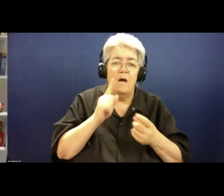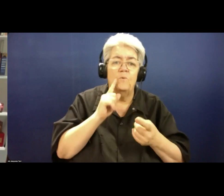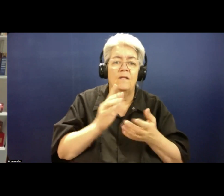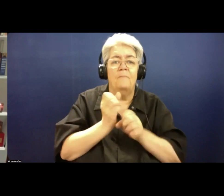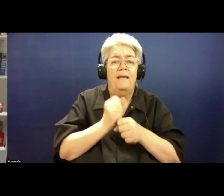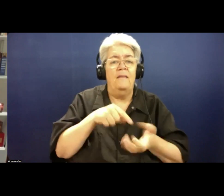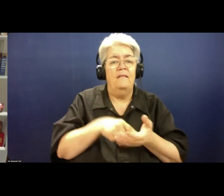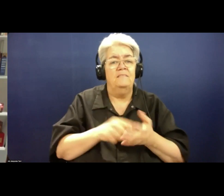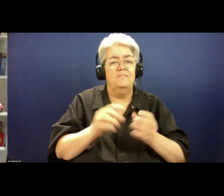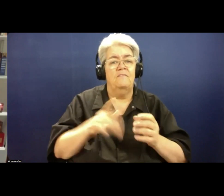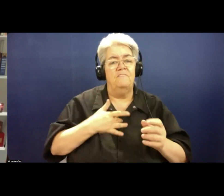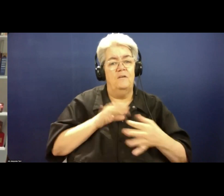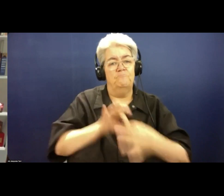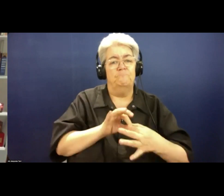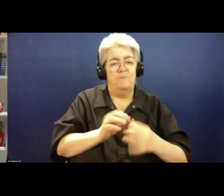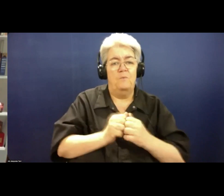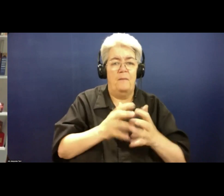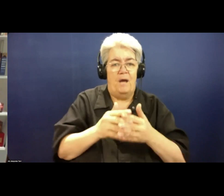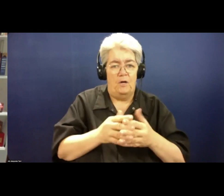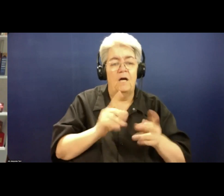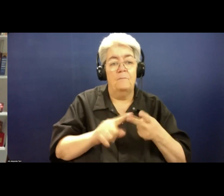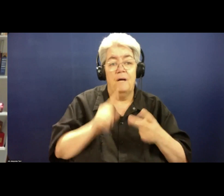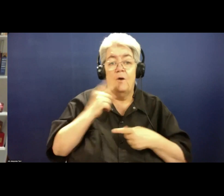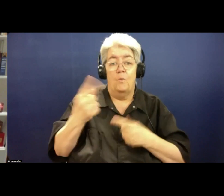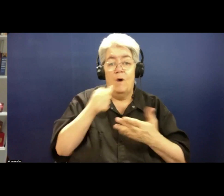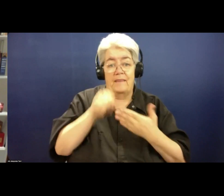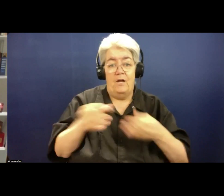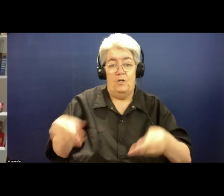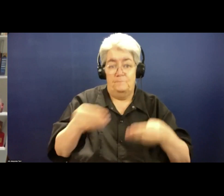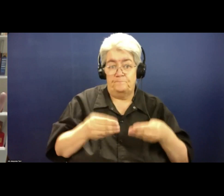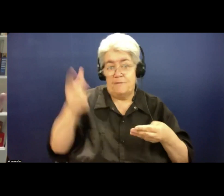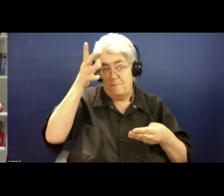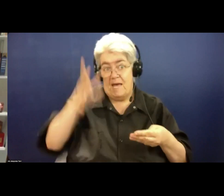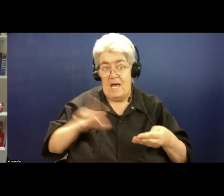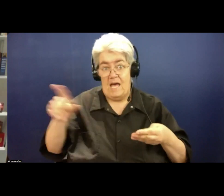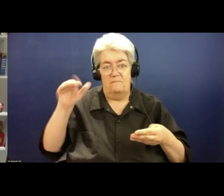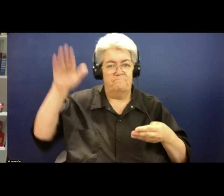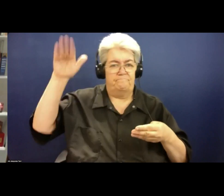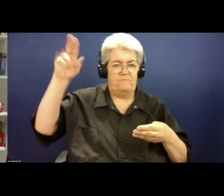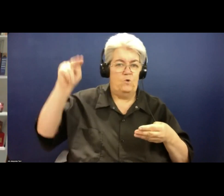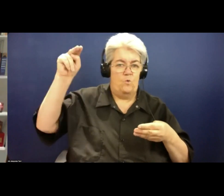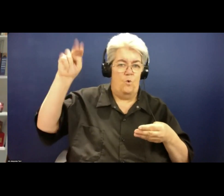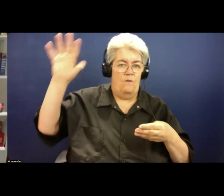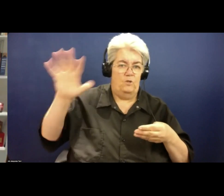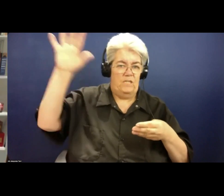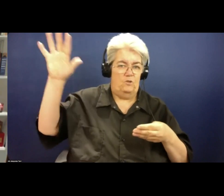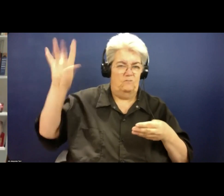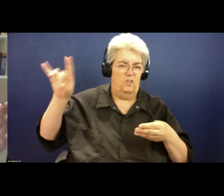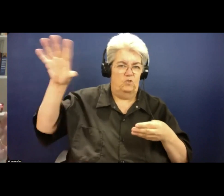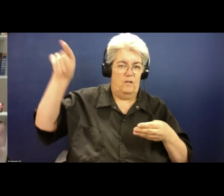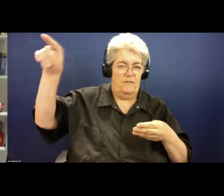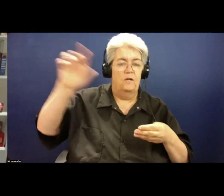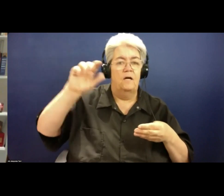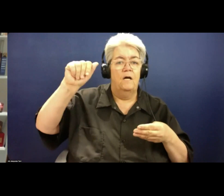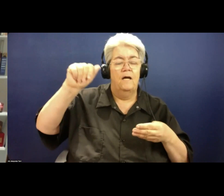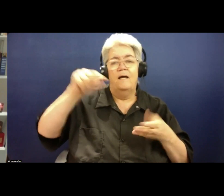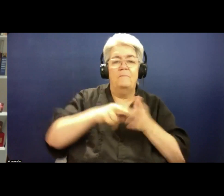phrase, and it was one letter, one letter I received from one man up in the Northern Territory of Australia, which is the Alaska